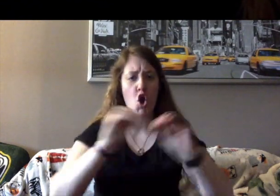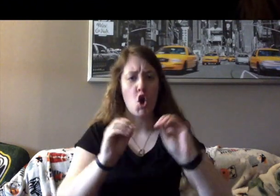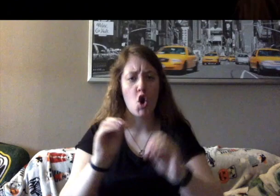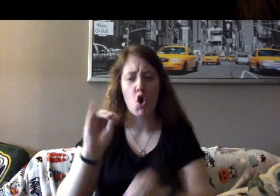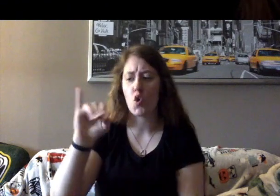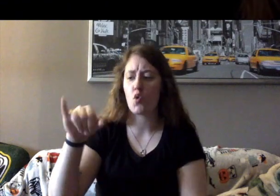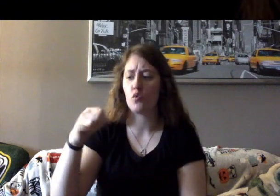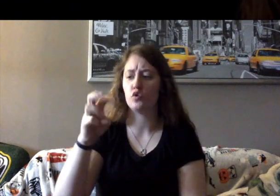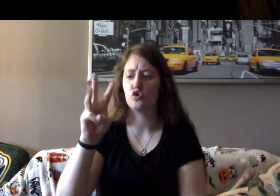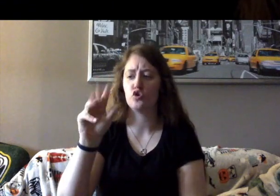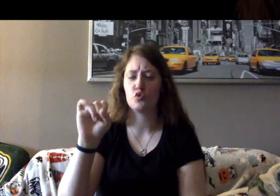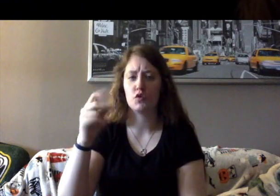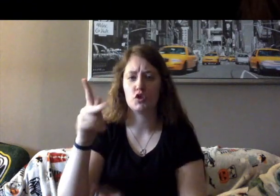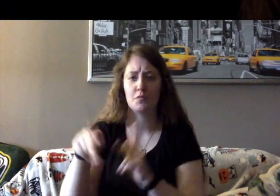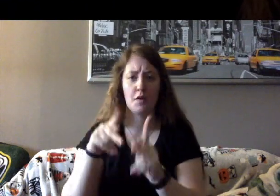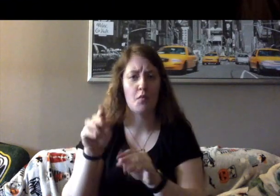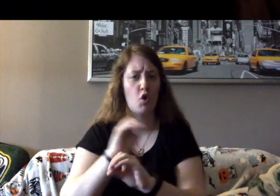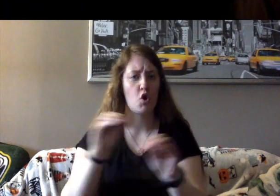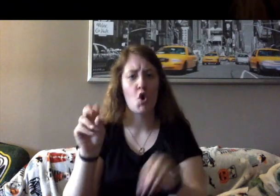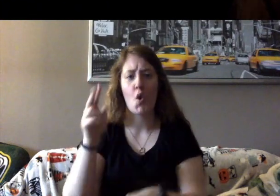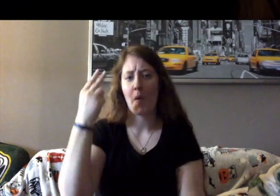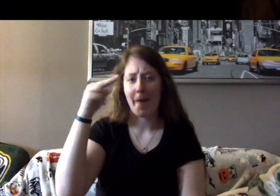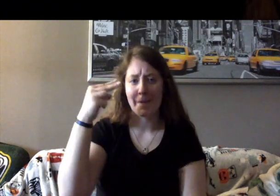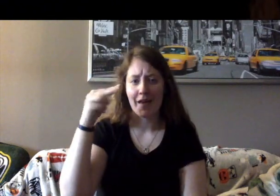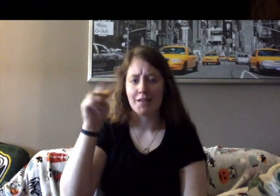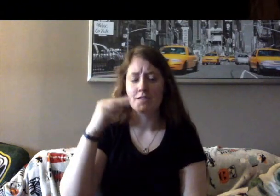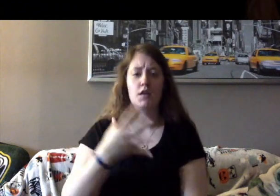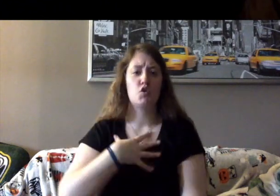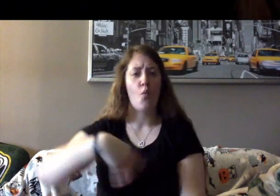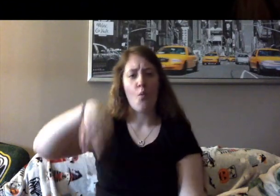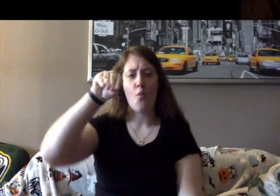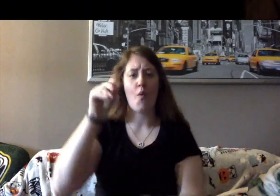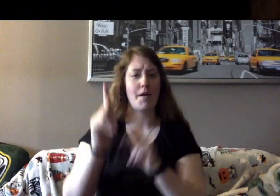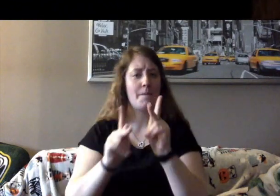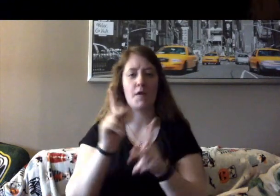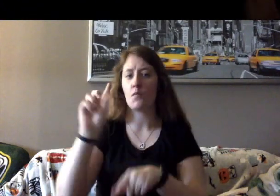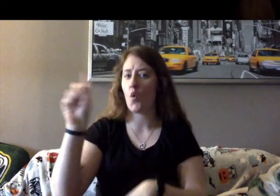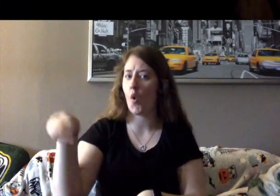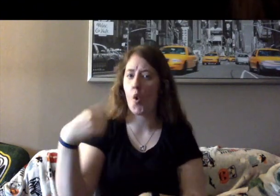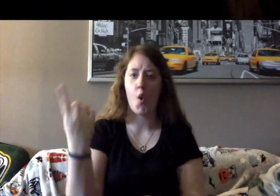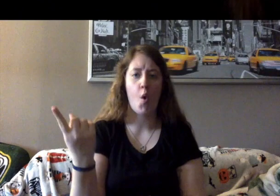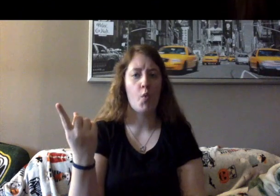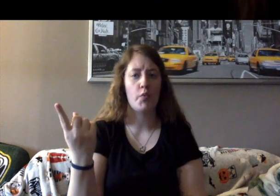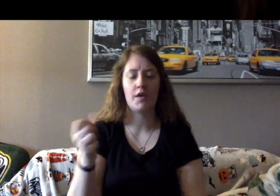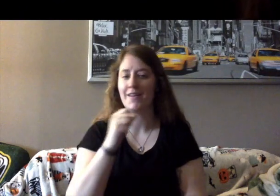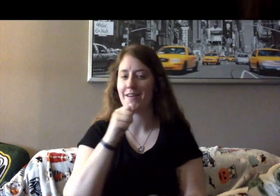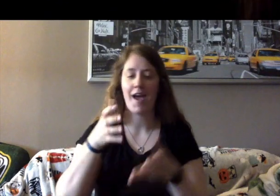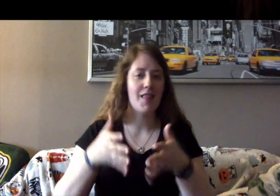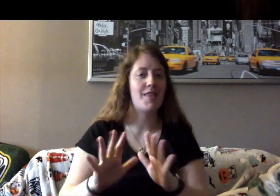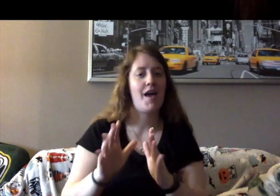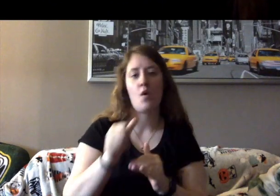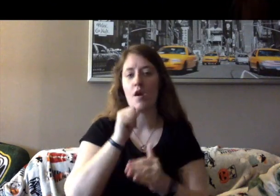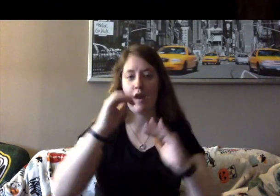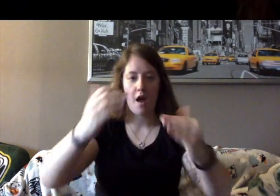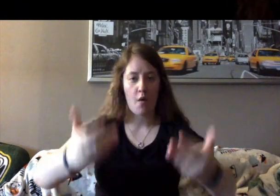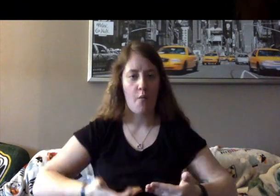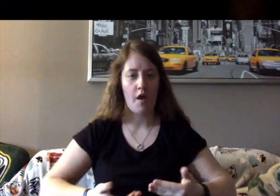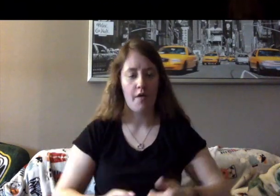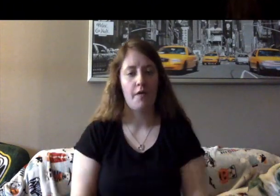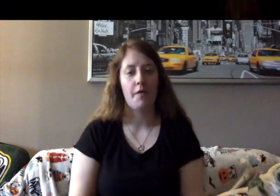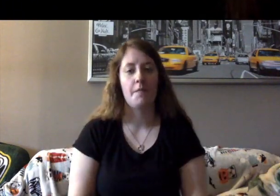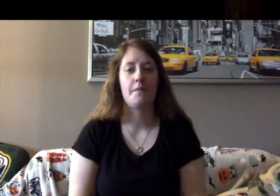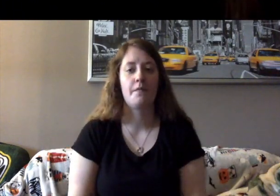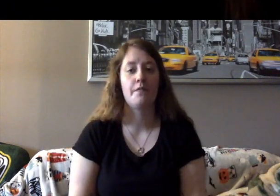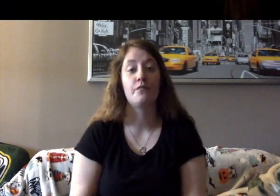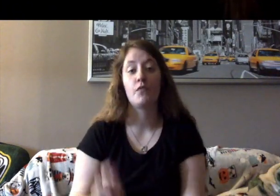coloreds, no Mexicans, white only, not welcome, not allowed. Ruth and her family were